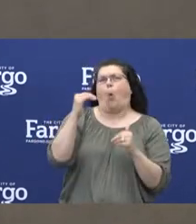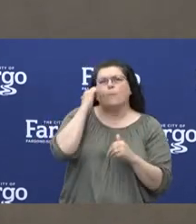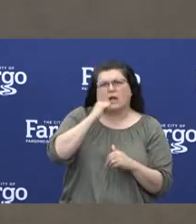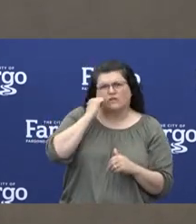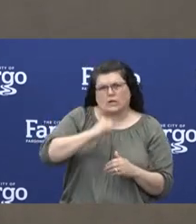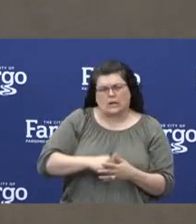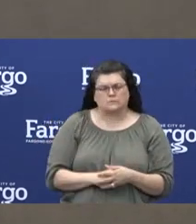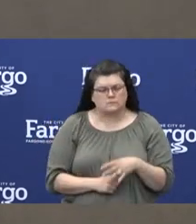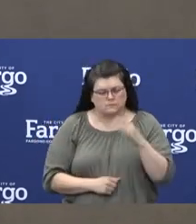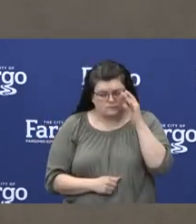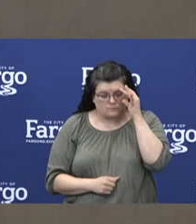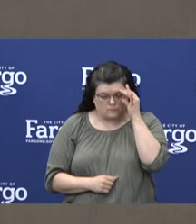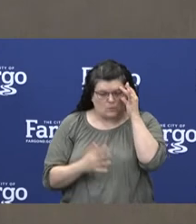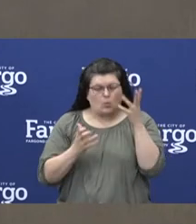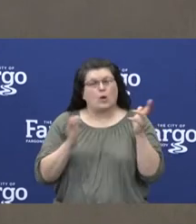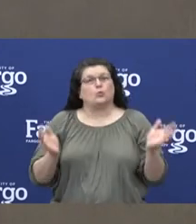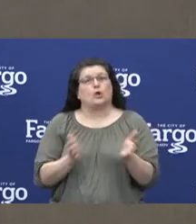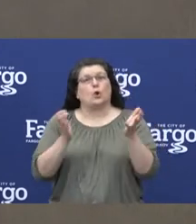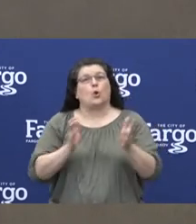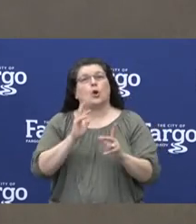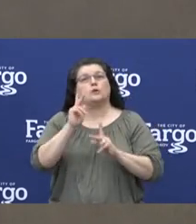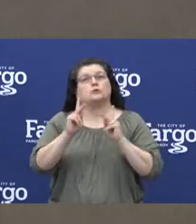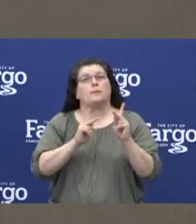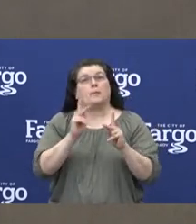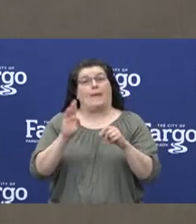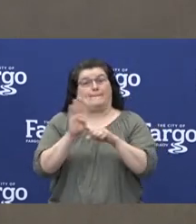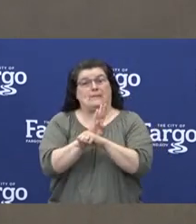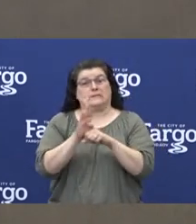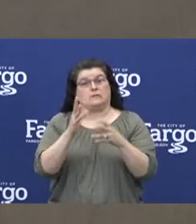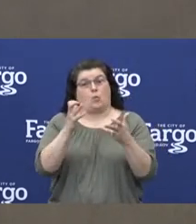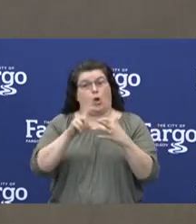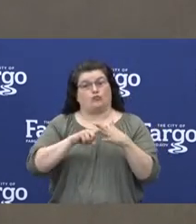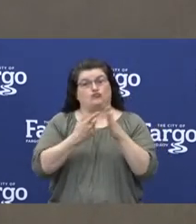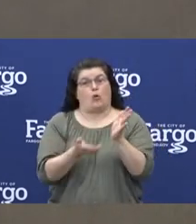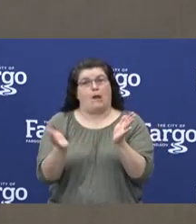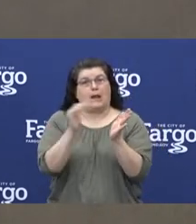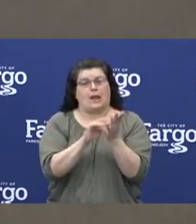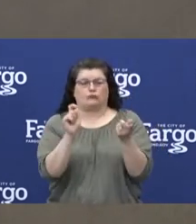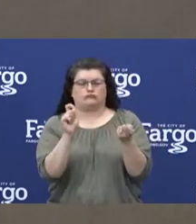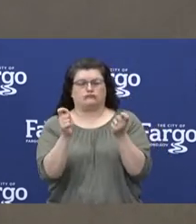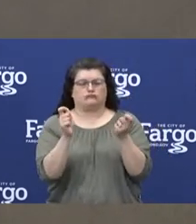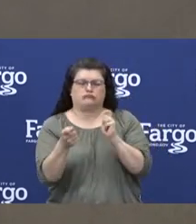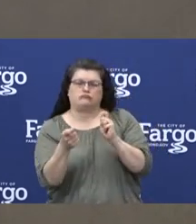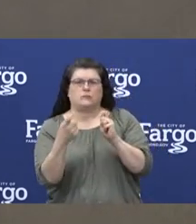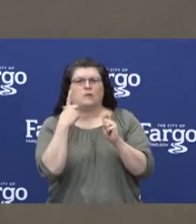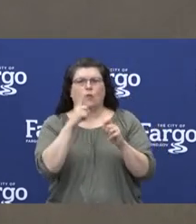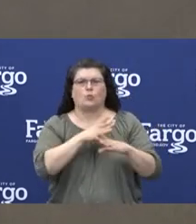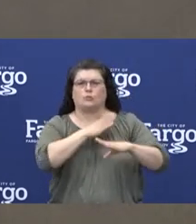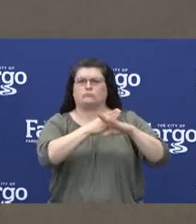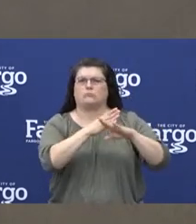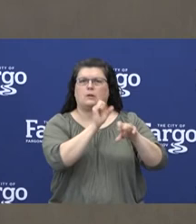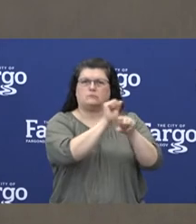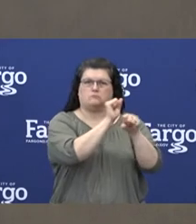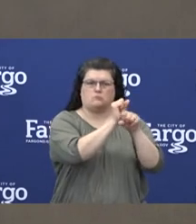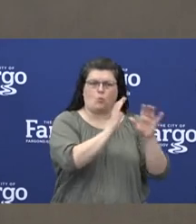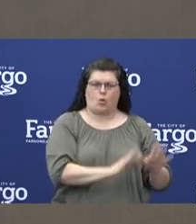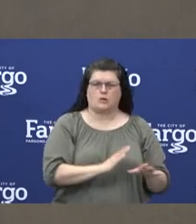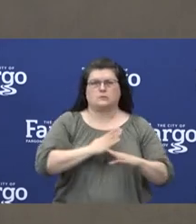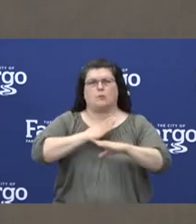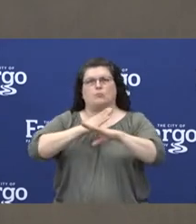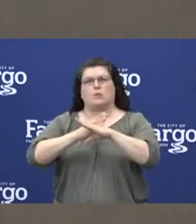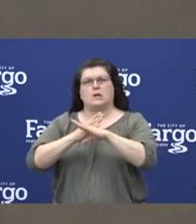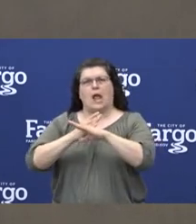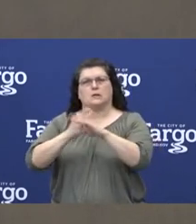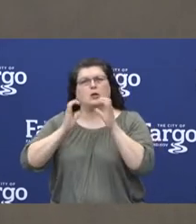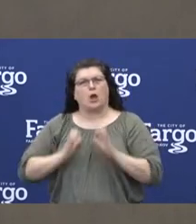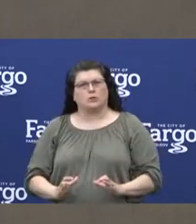We want to encourage the businesses looking to restart or adjust their protocols to protect their employees and the customers to